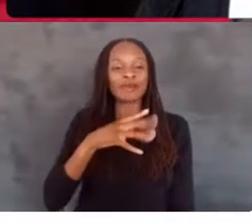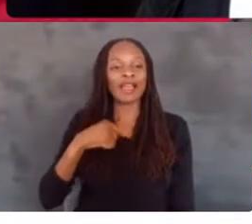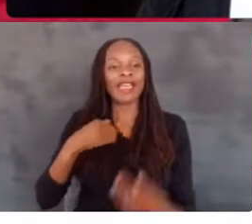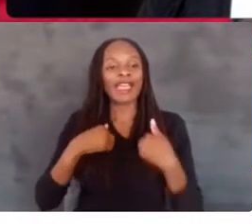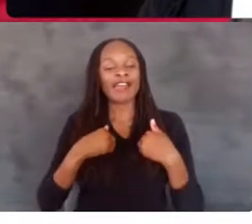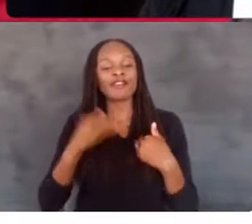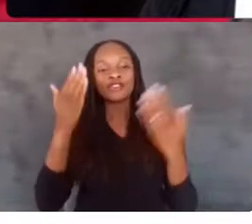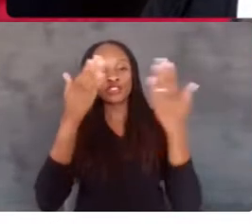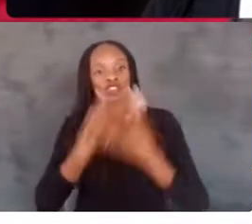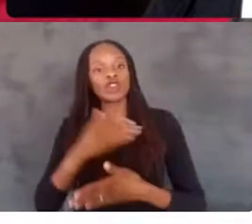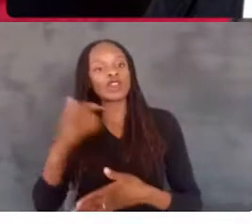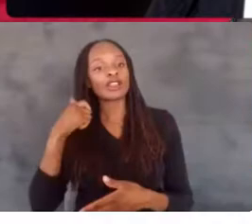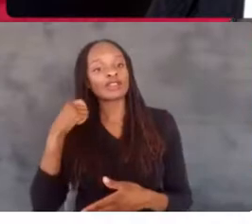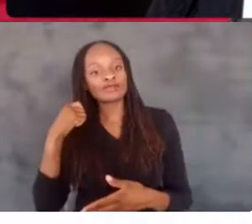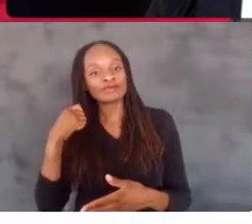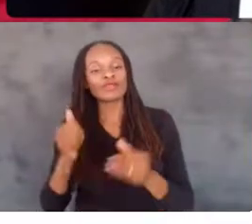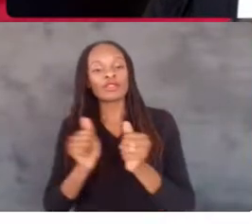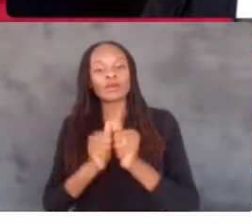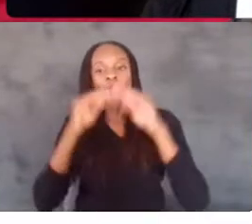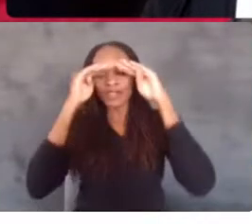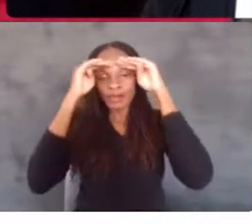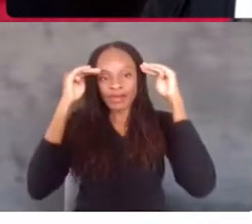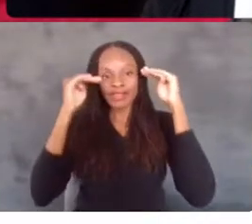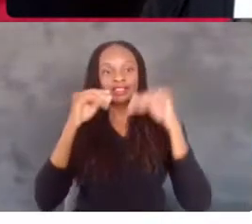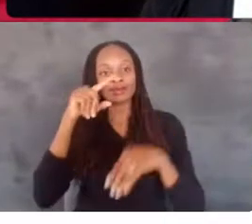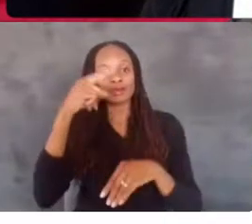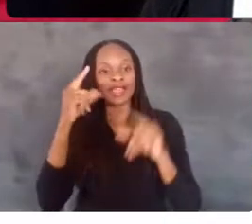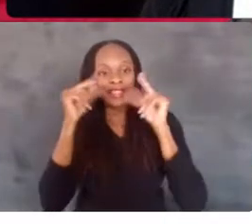hair with bangs and black glasses and a pink sweater.